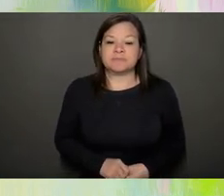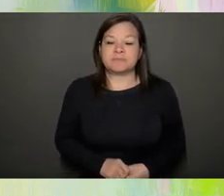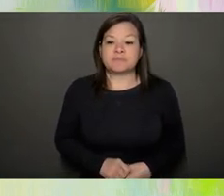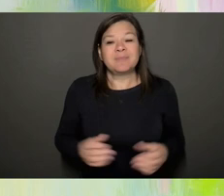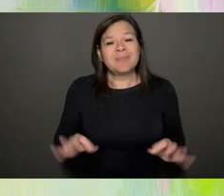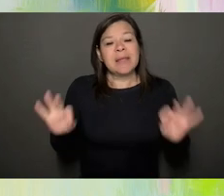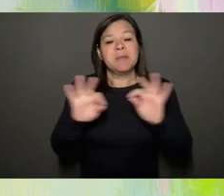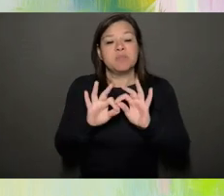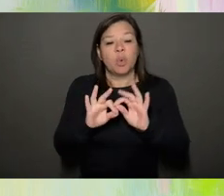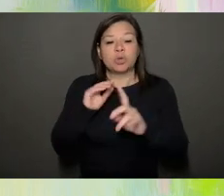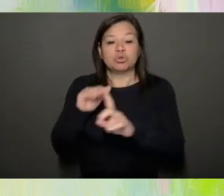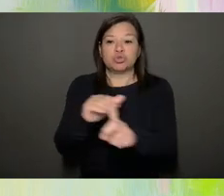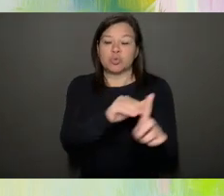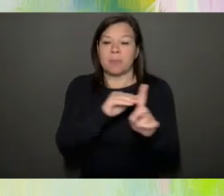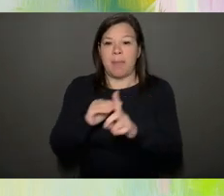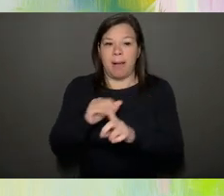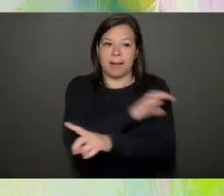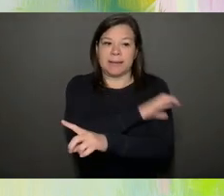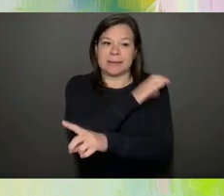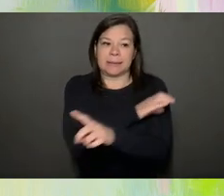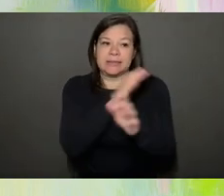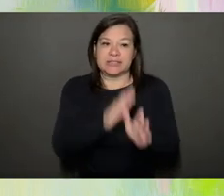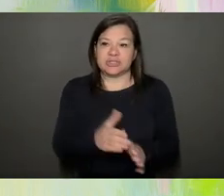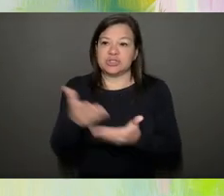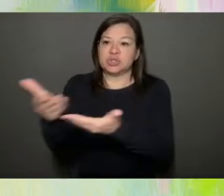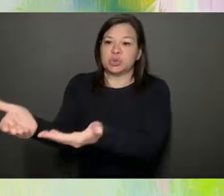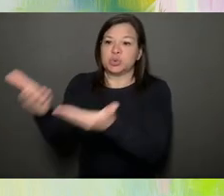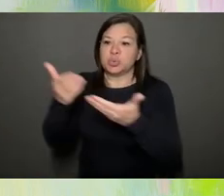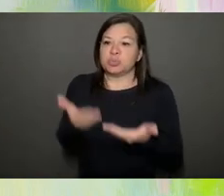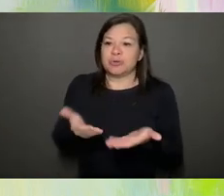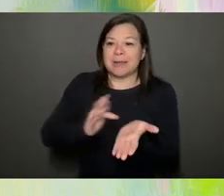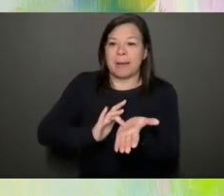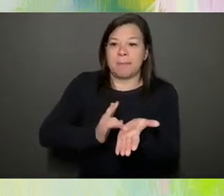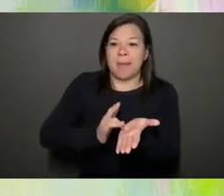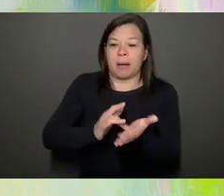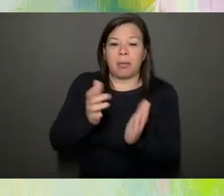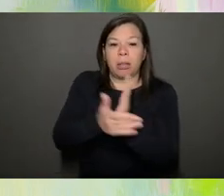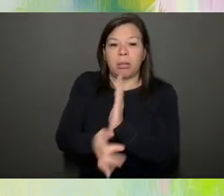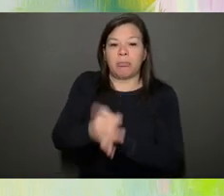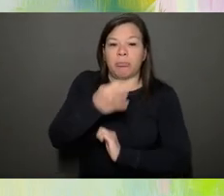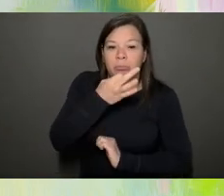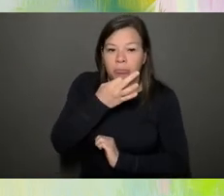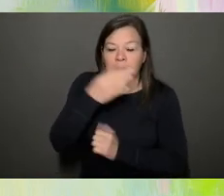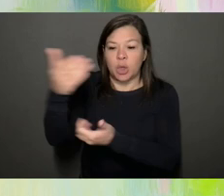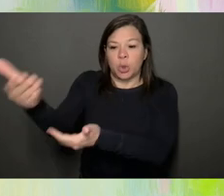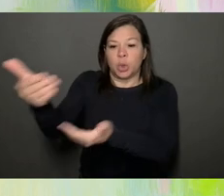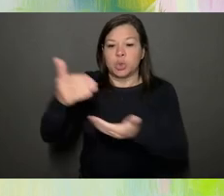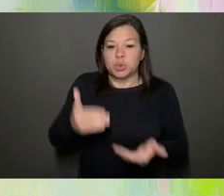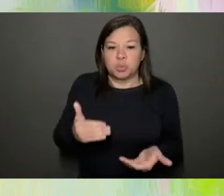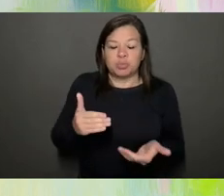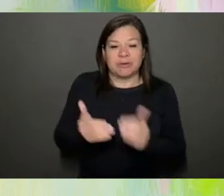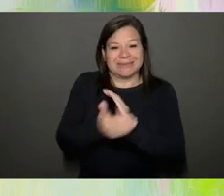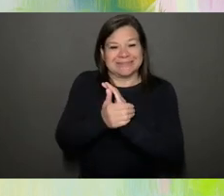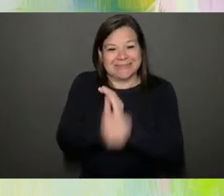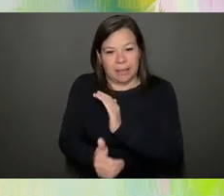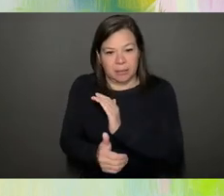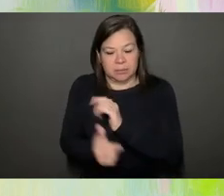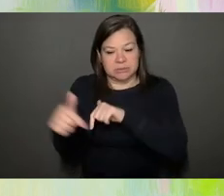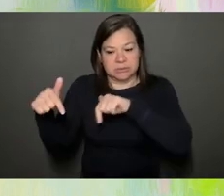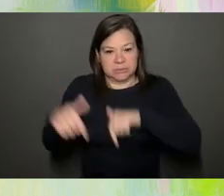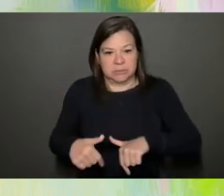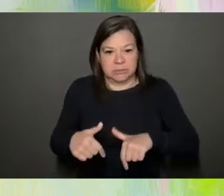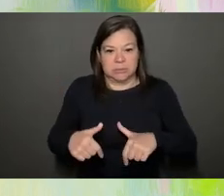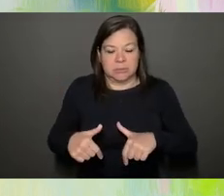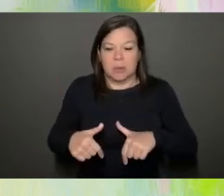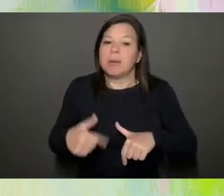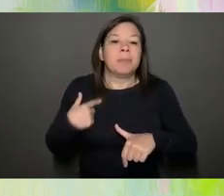clinicians on the call that you bring medical expertise and you bring a certain skill set to the table. But that it's an incomplete